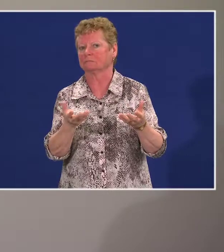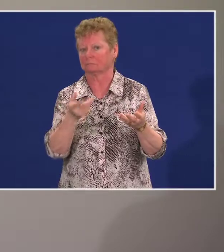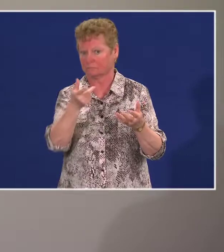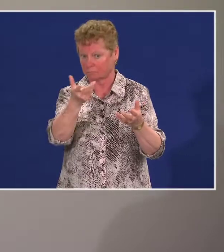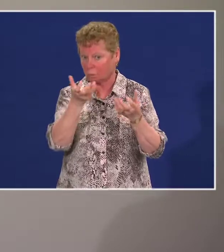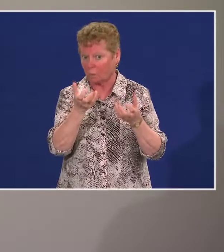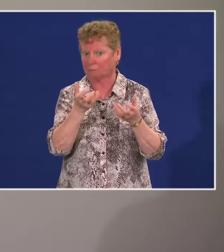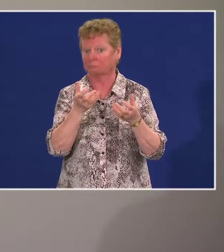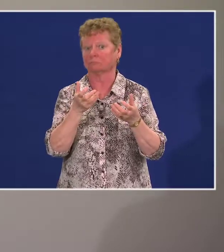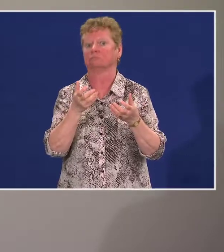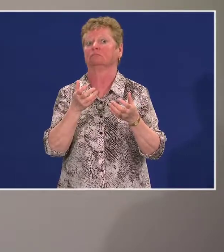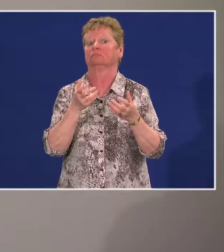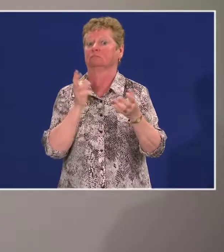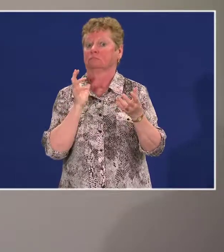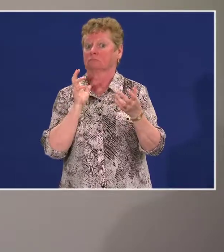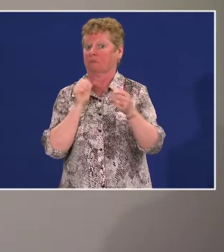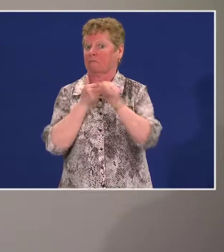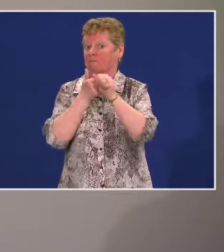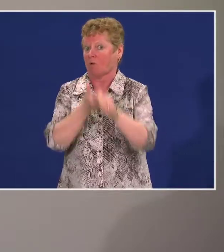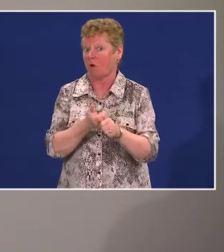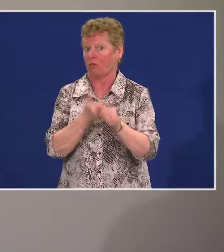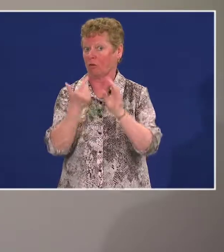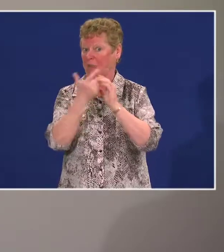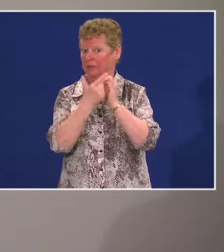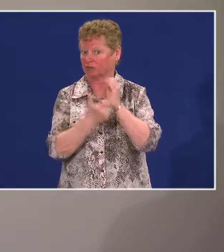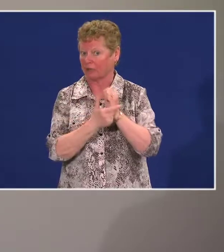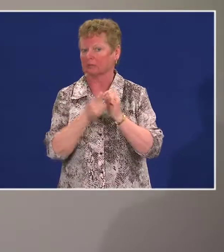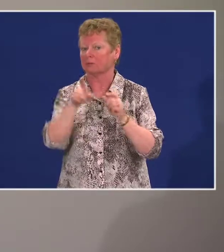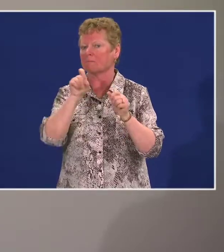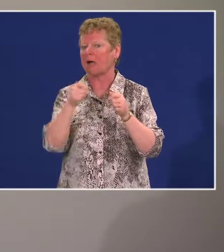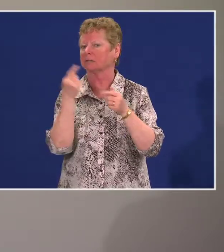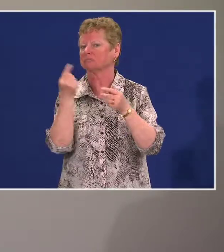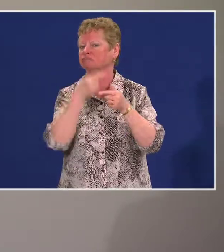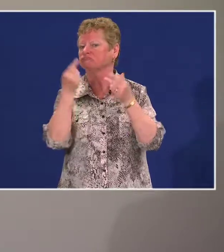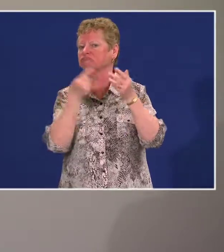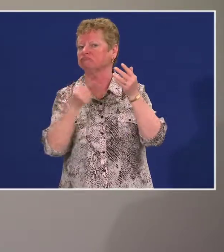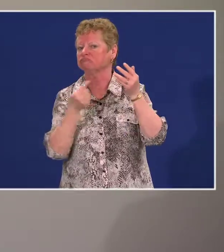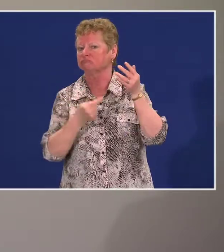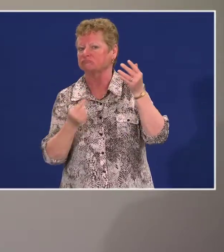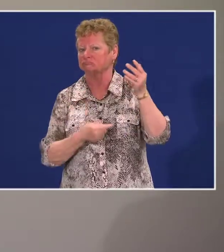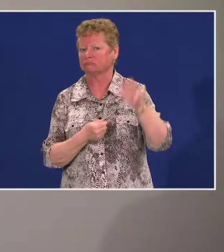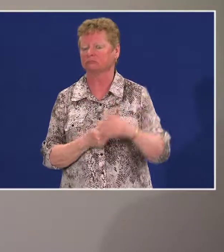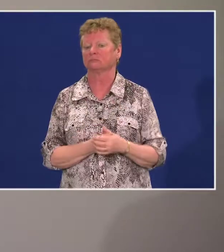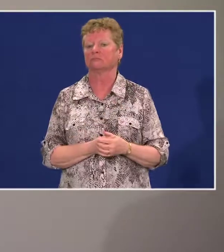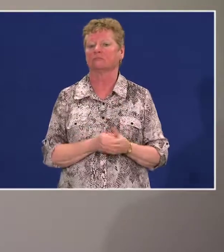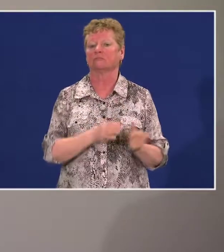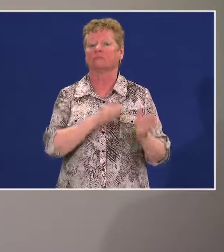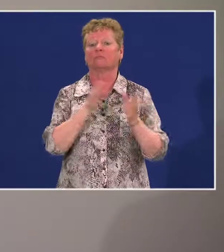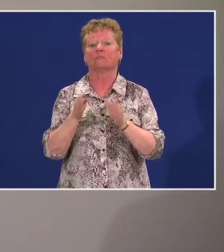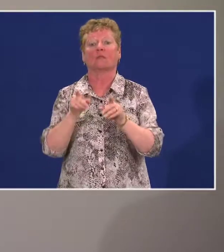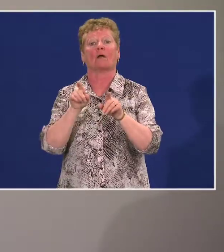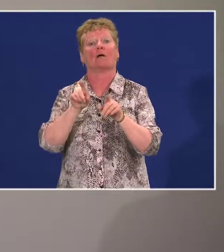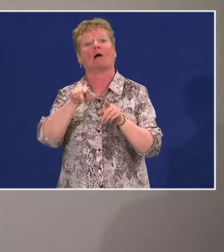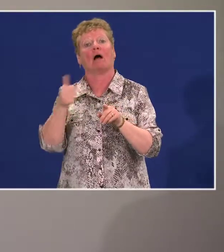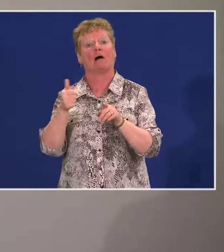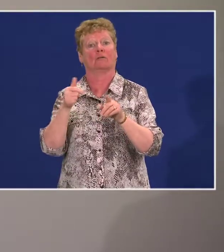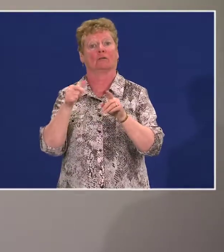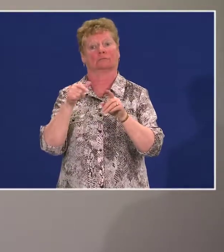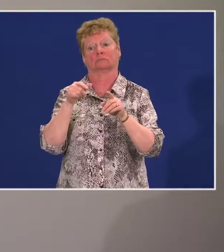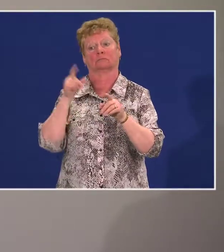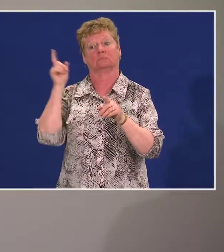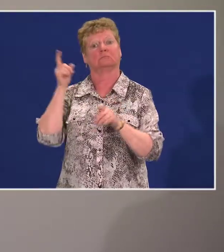order to comply with the legislation. And in the second evaluation of the